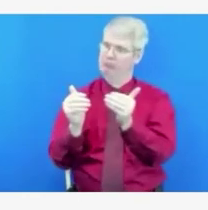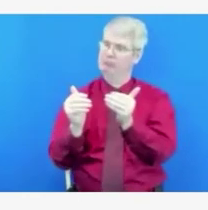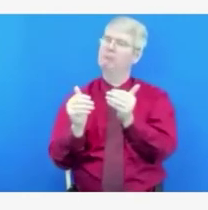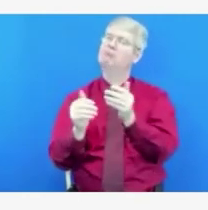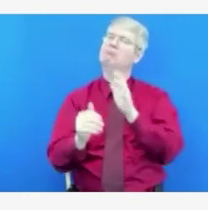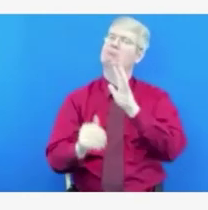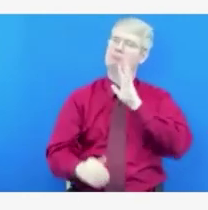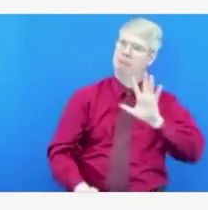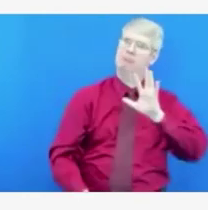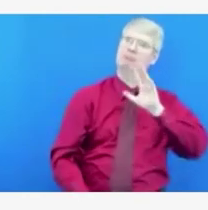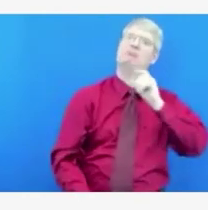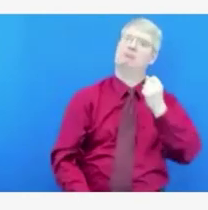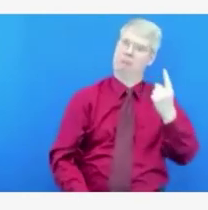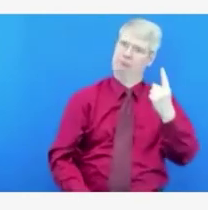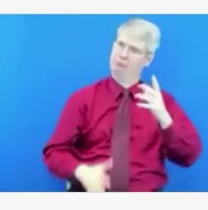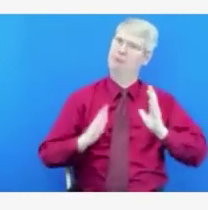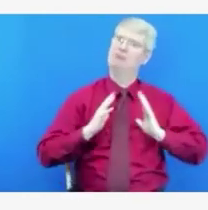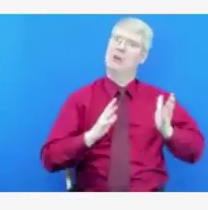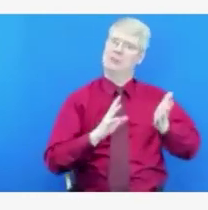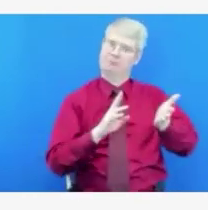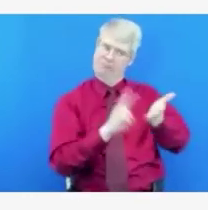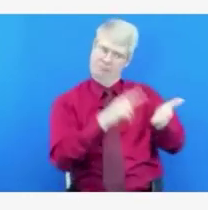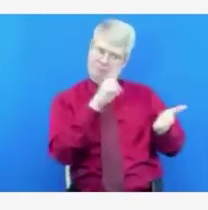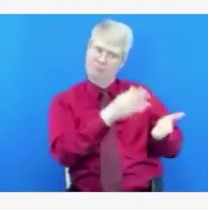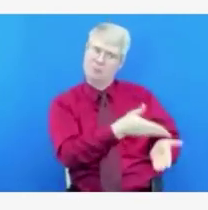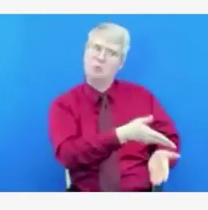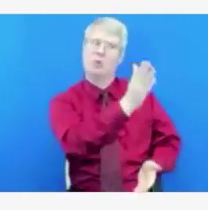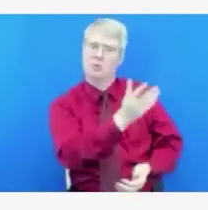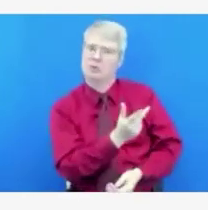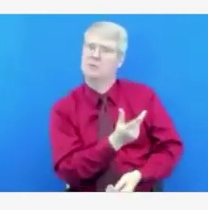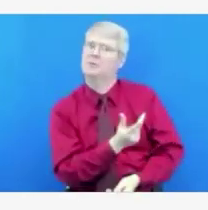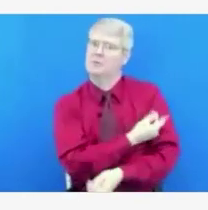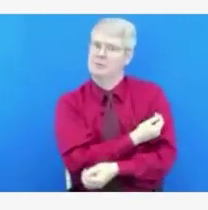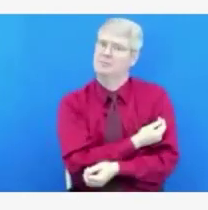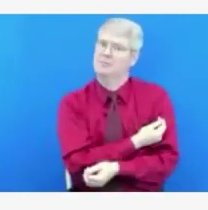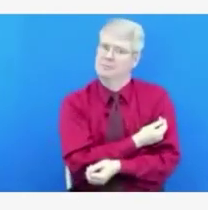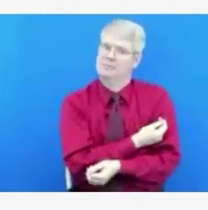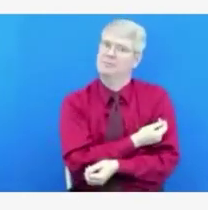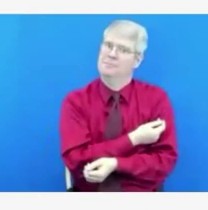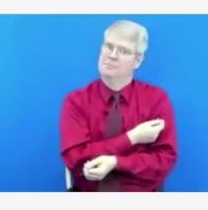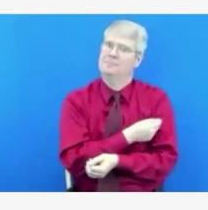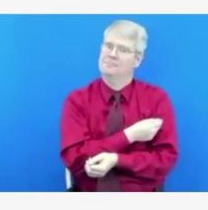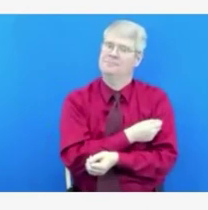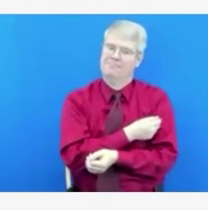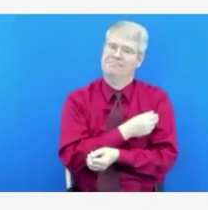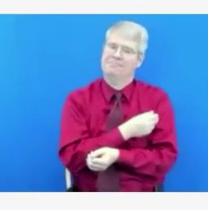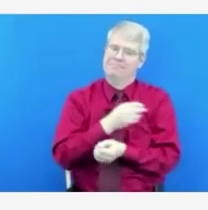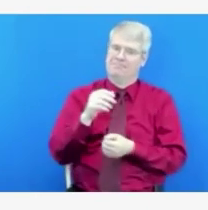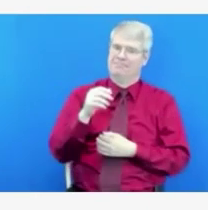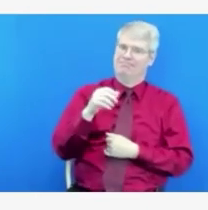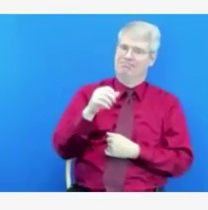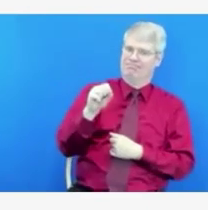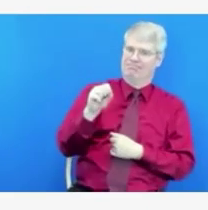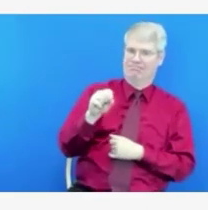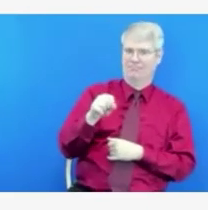I think also being realistic of what we're seeing or what we've seen across the vaccination